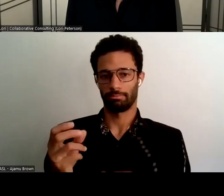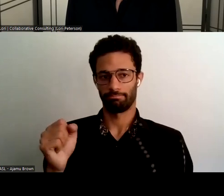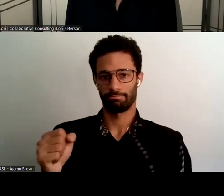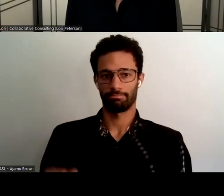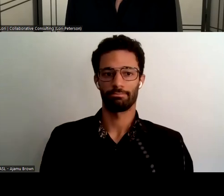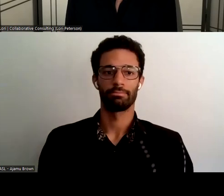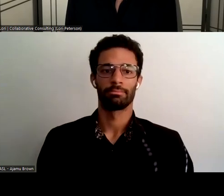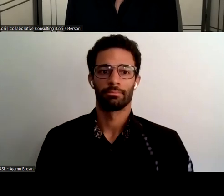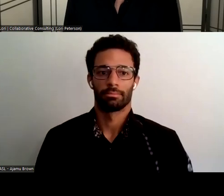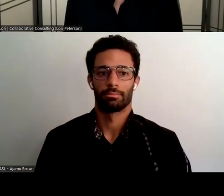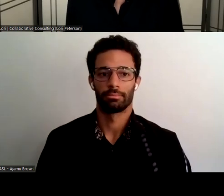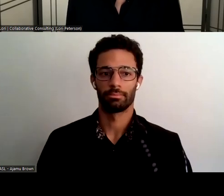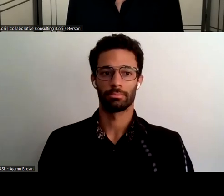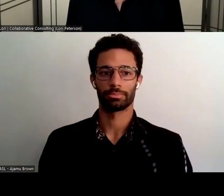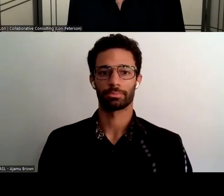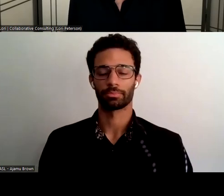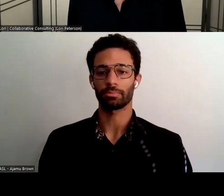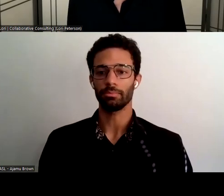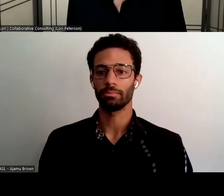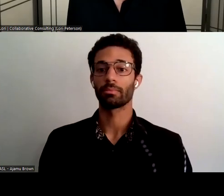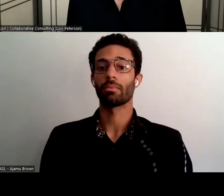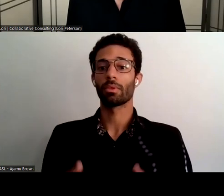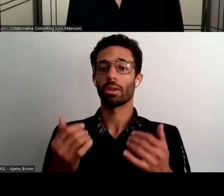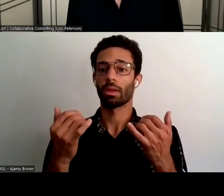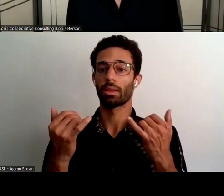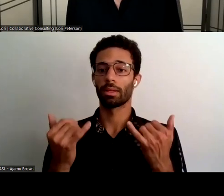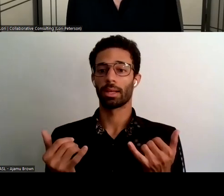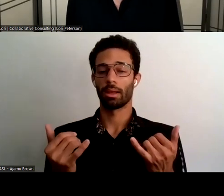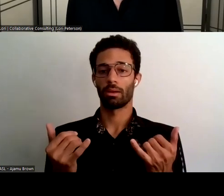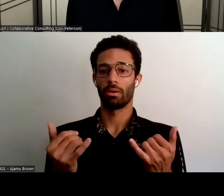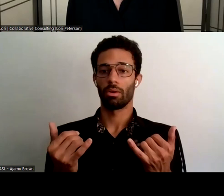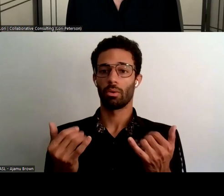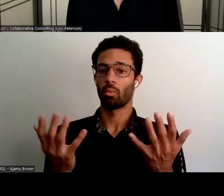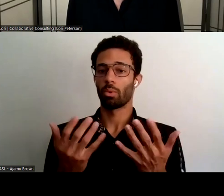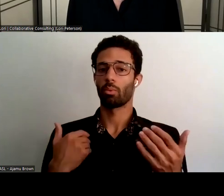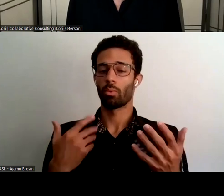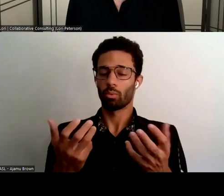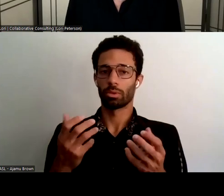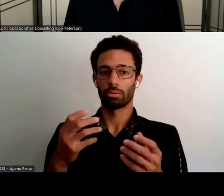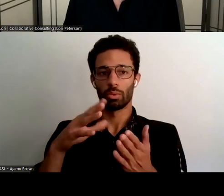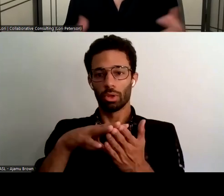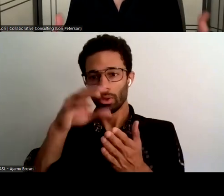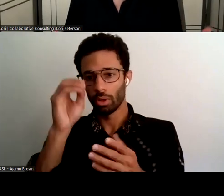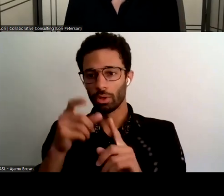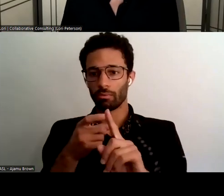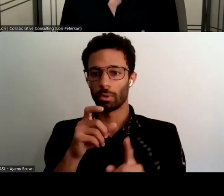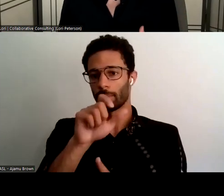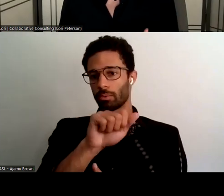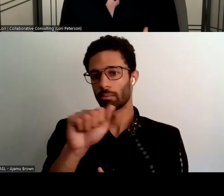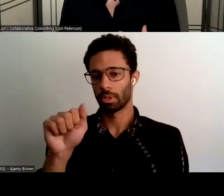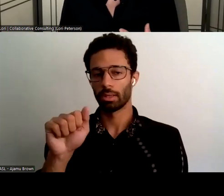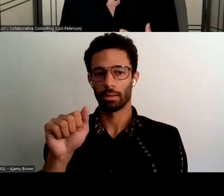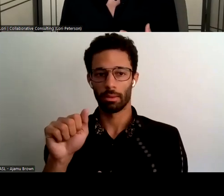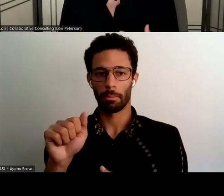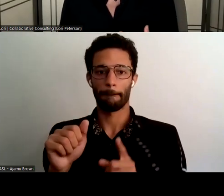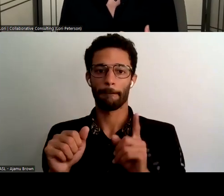so here's what we wanted to here's what we wanted to learn from the triple a's and here here's a sampling of